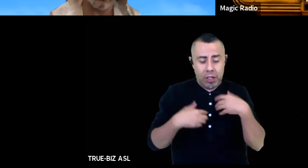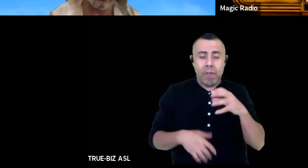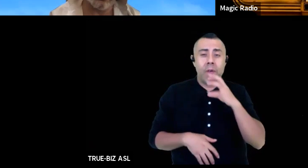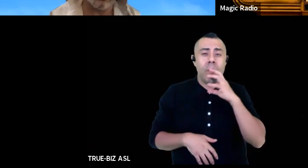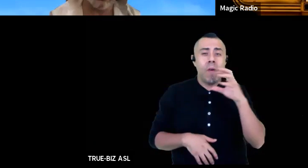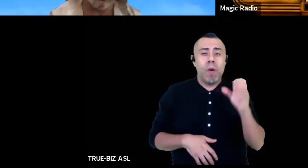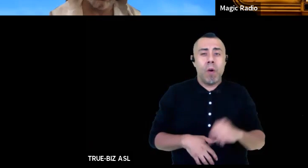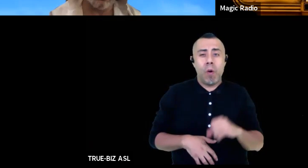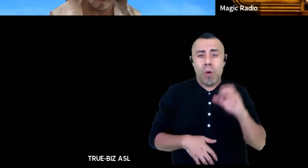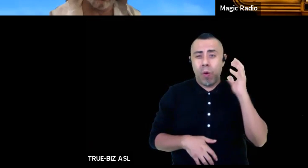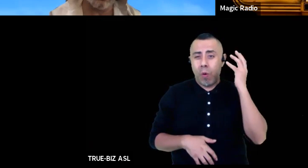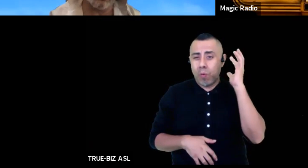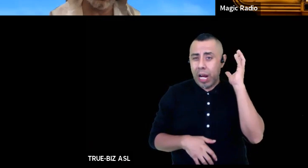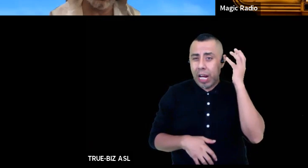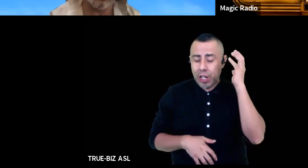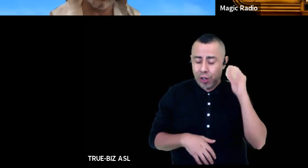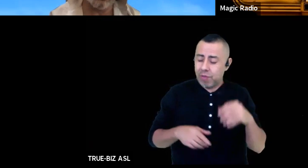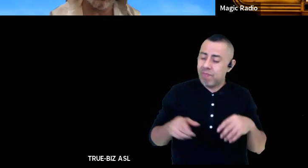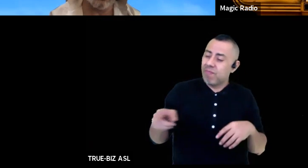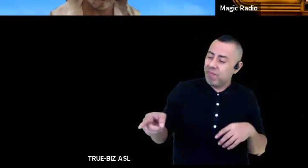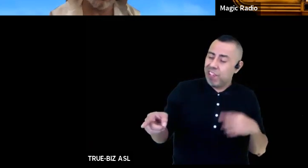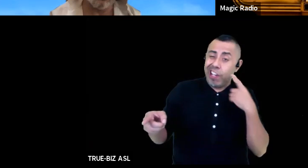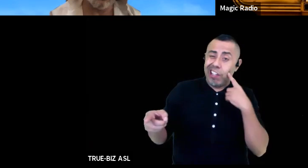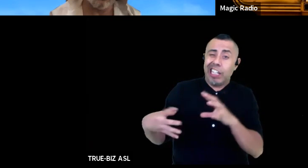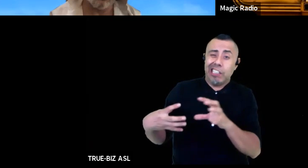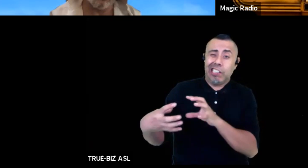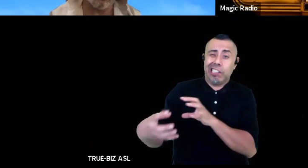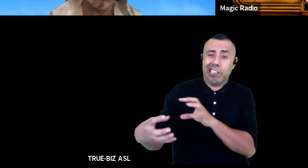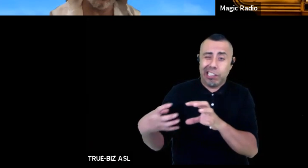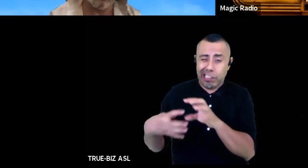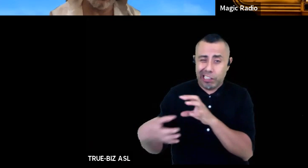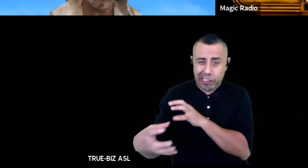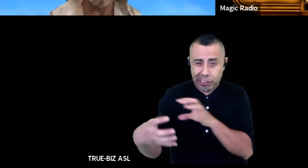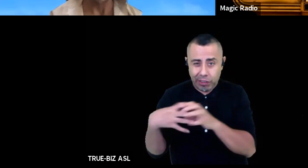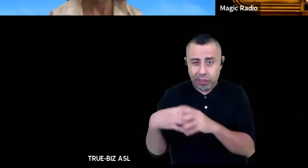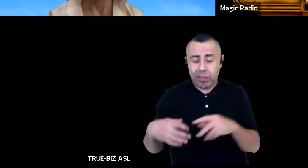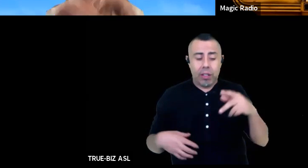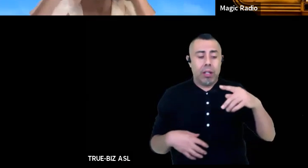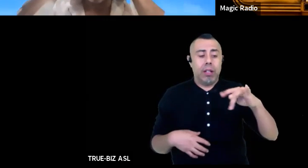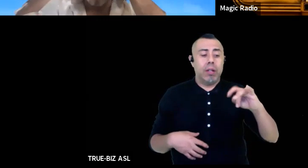rises asleep as he starts to awaken his